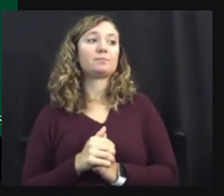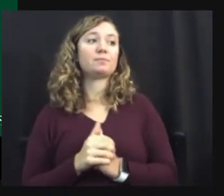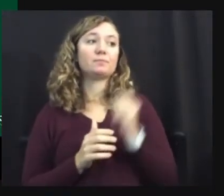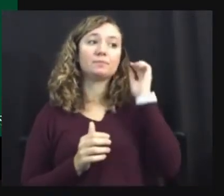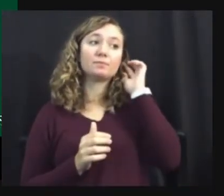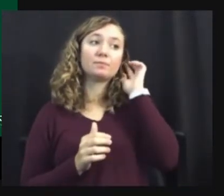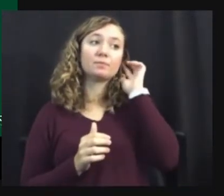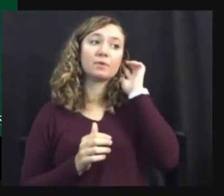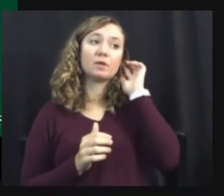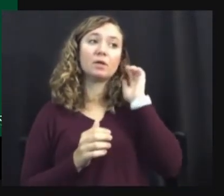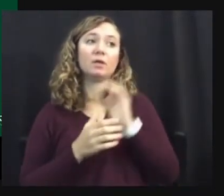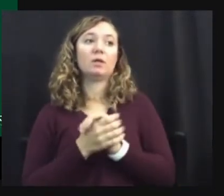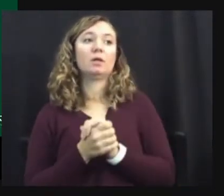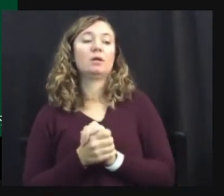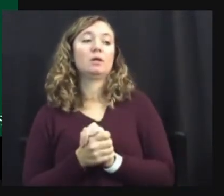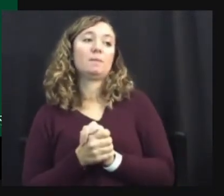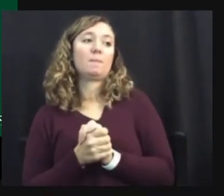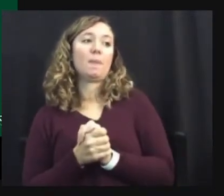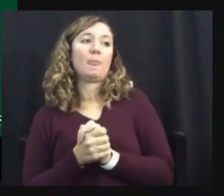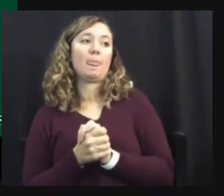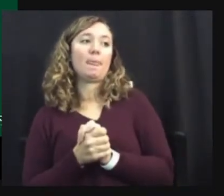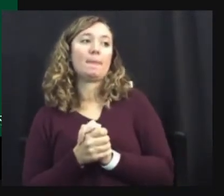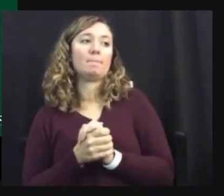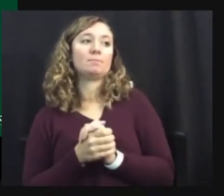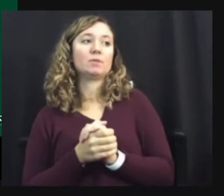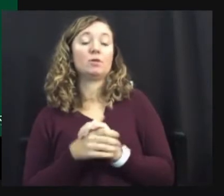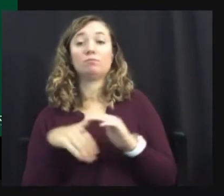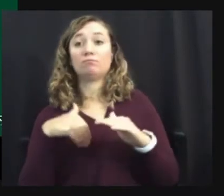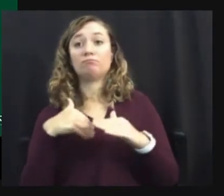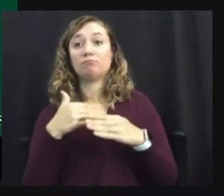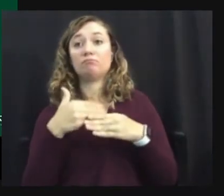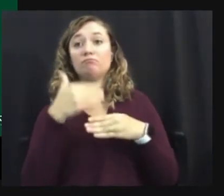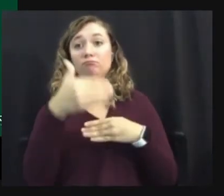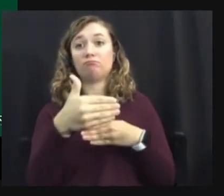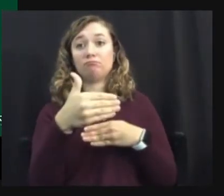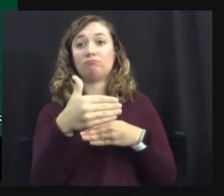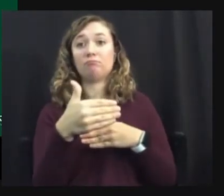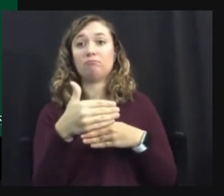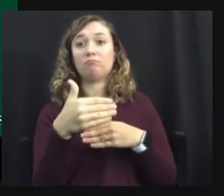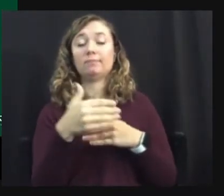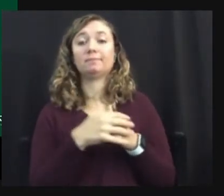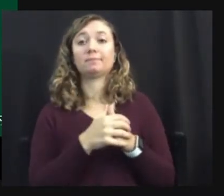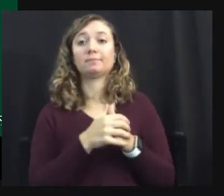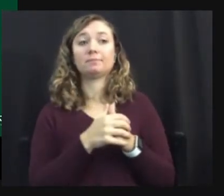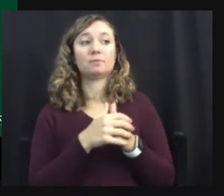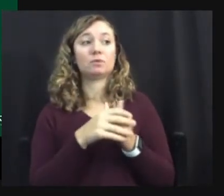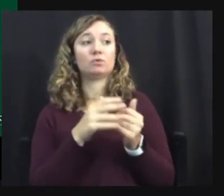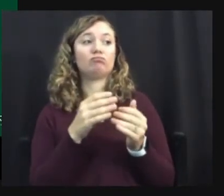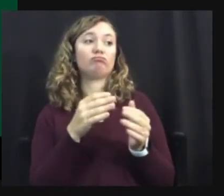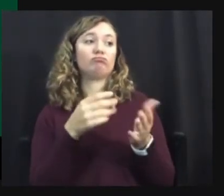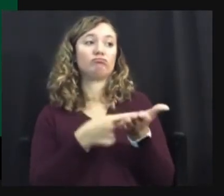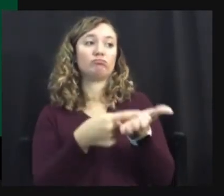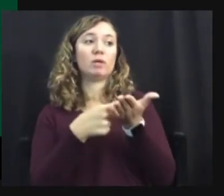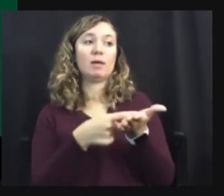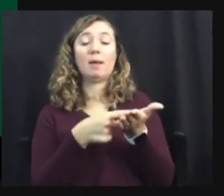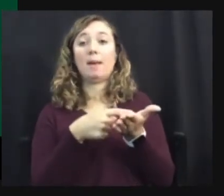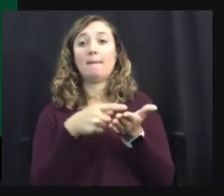Okay, so we're at our next touch point. Um, so we're going to move on now to talking about the pathology paradigm.